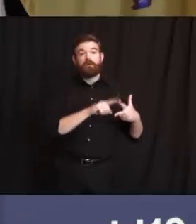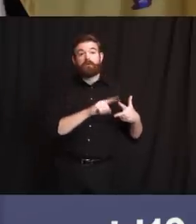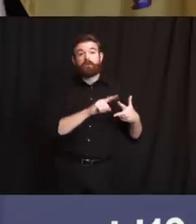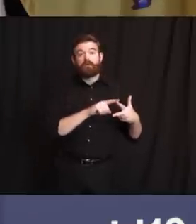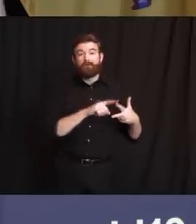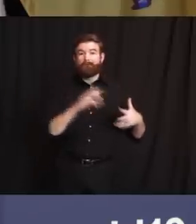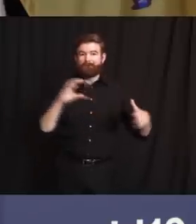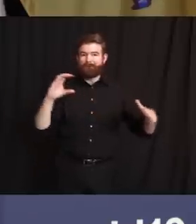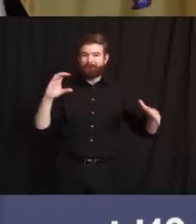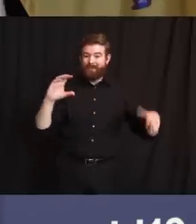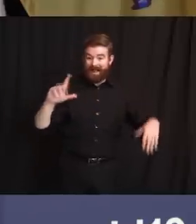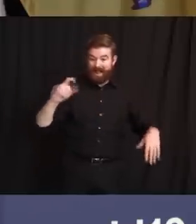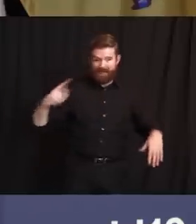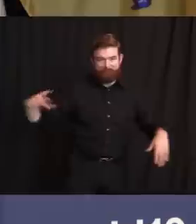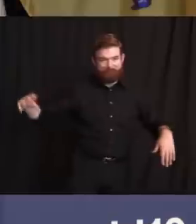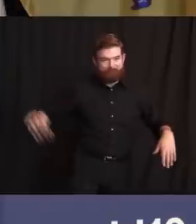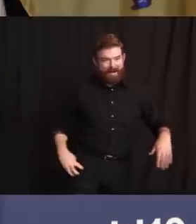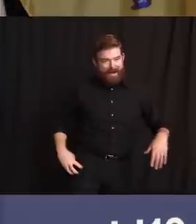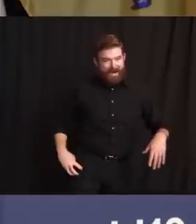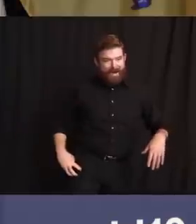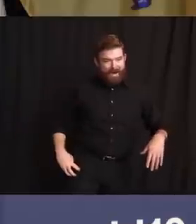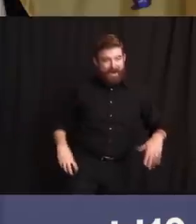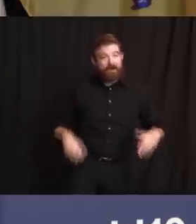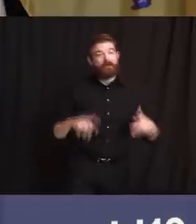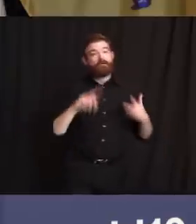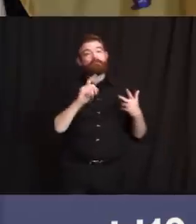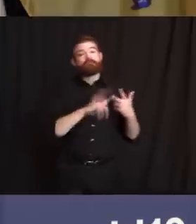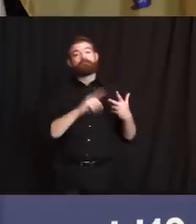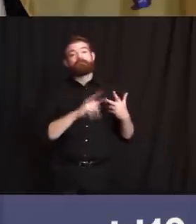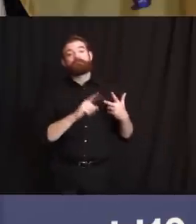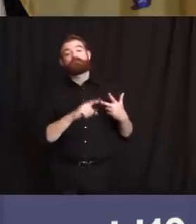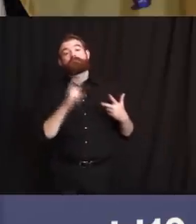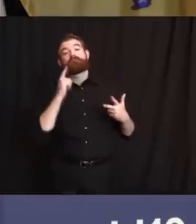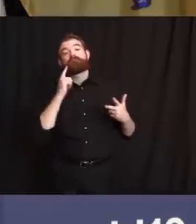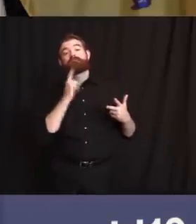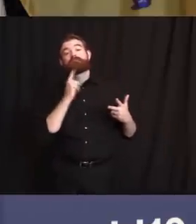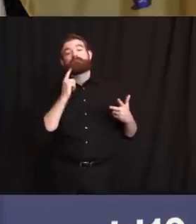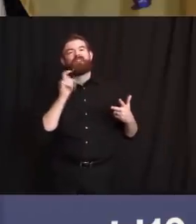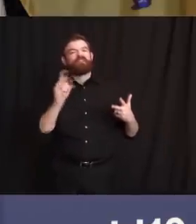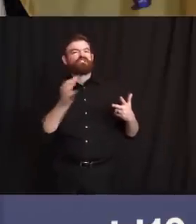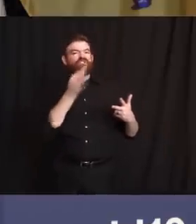needed stitches on his chin as a result of those encounters.